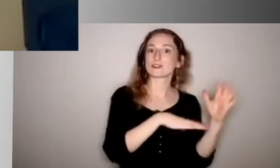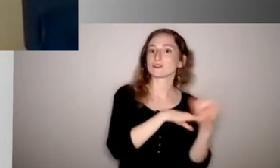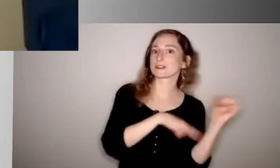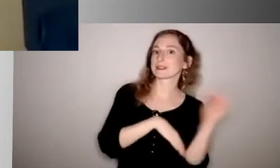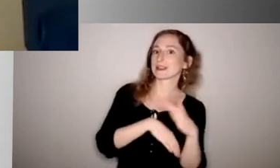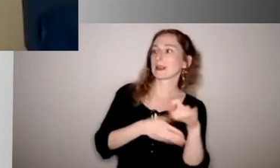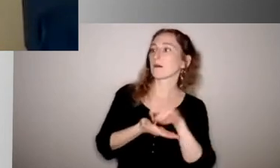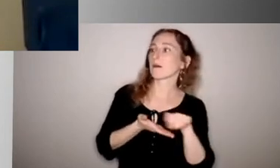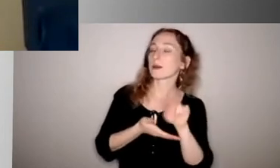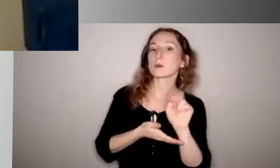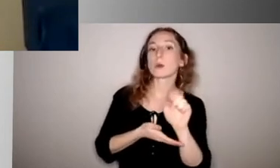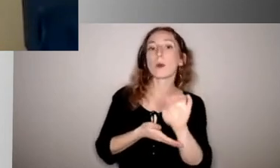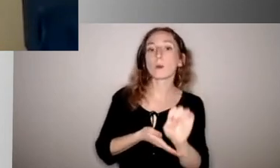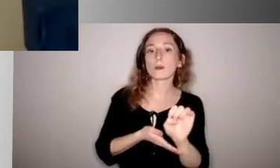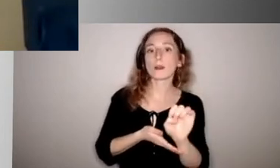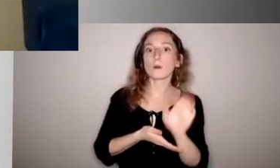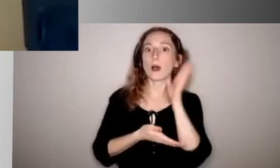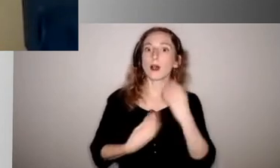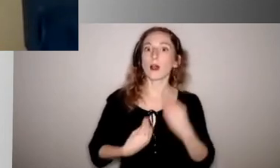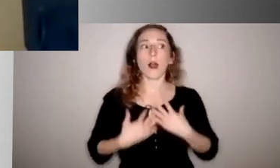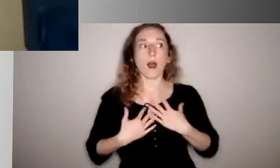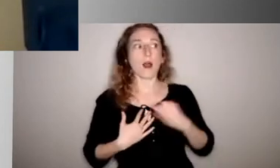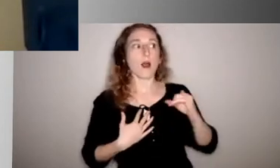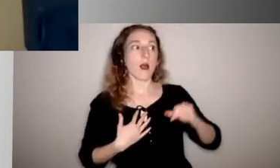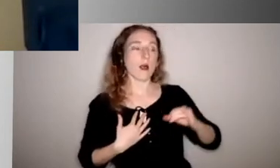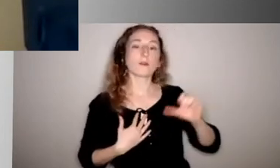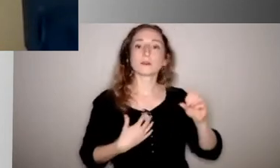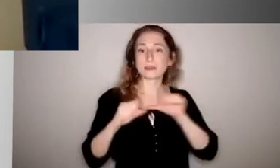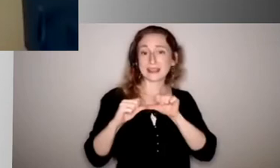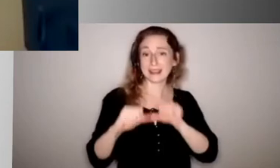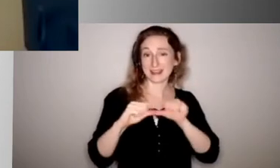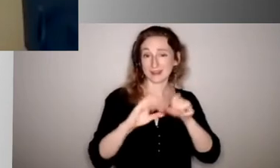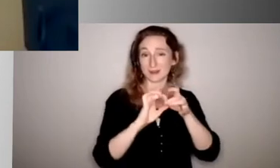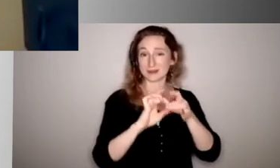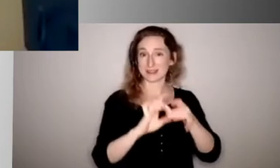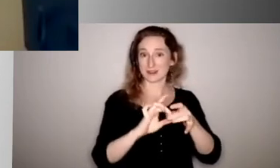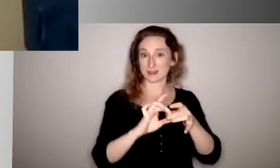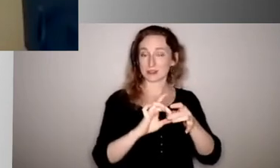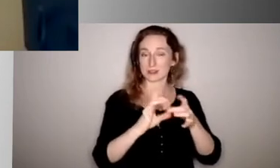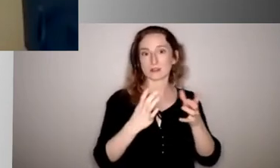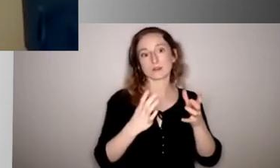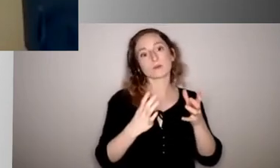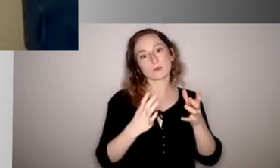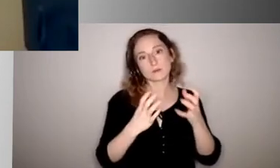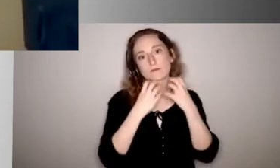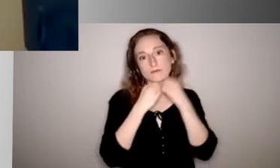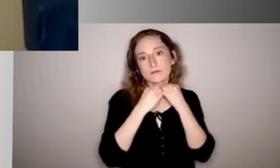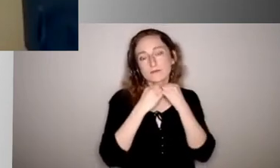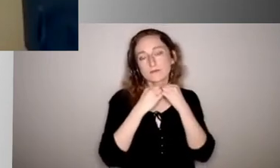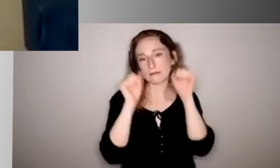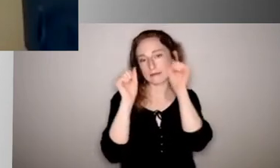spirit. So continuing that, those real connections that teachers already know and how to do and to make is, is amazing to see.